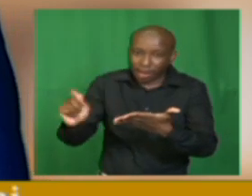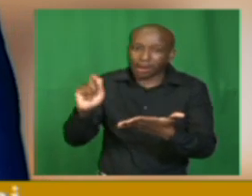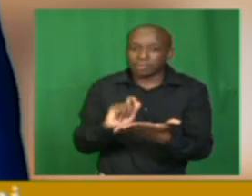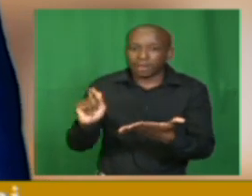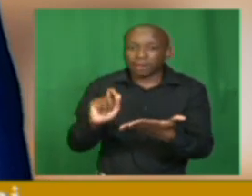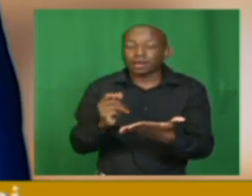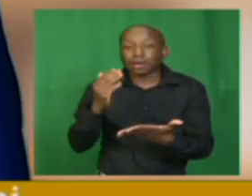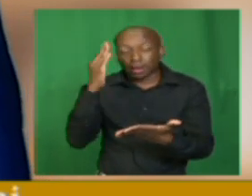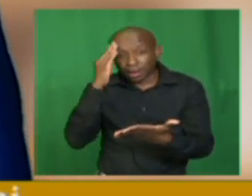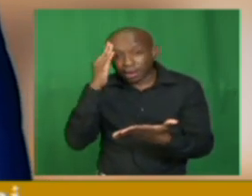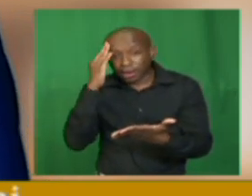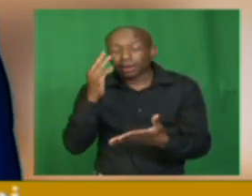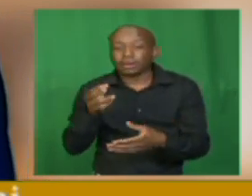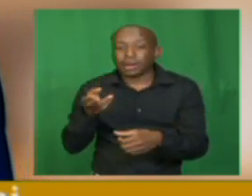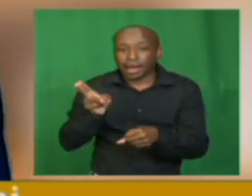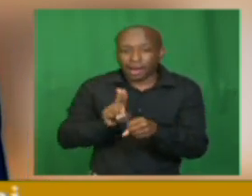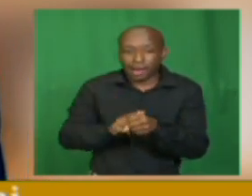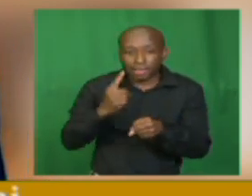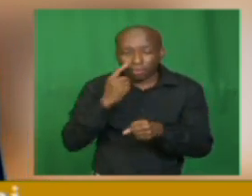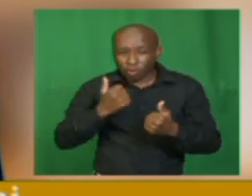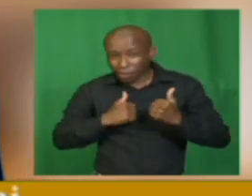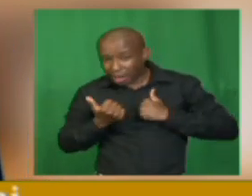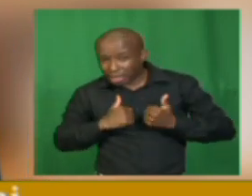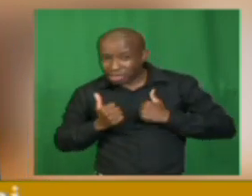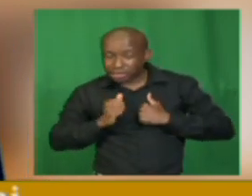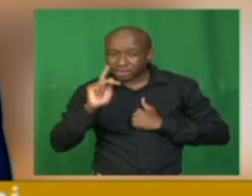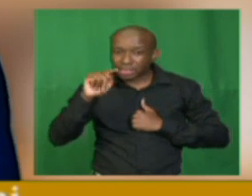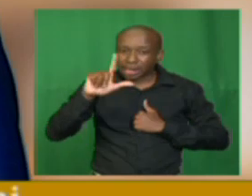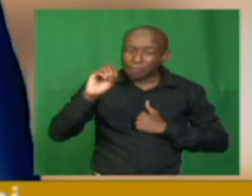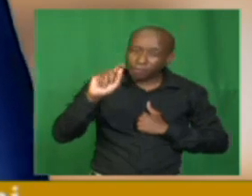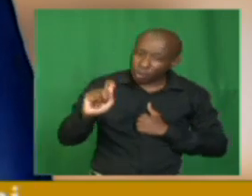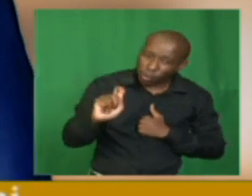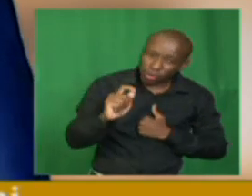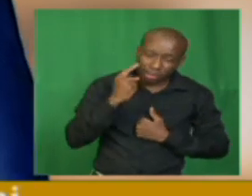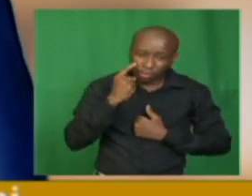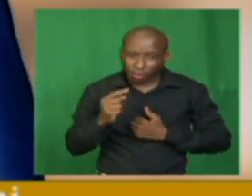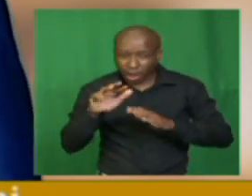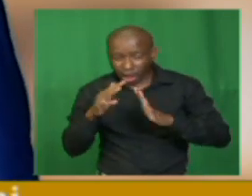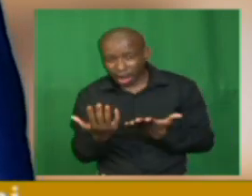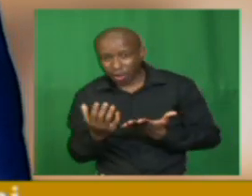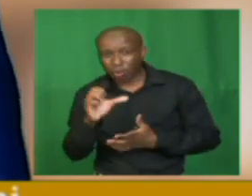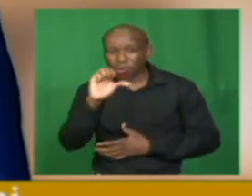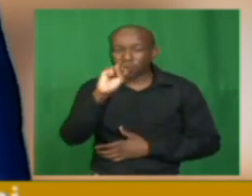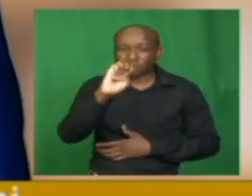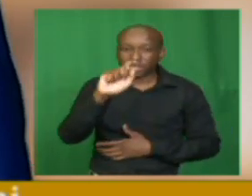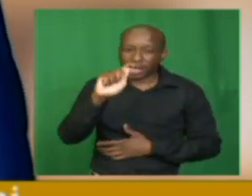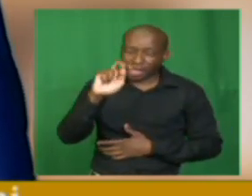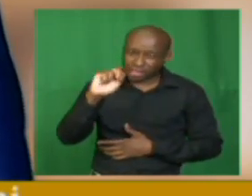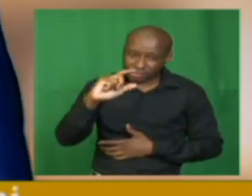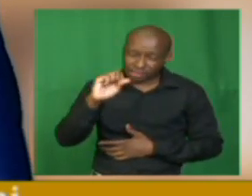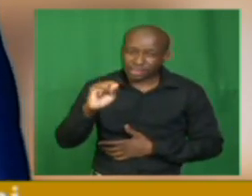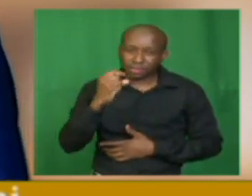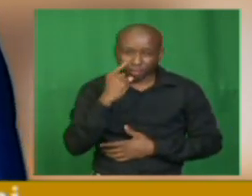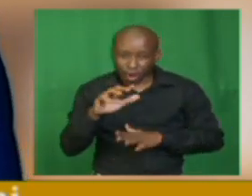setting the plot characters the dramatic action we went through a story so that we could identify these